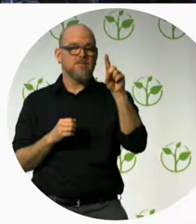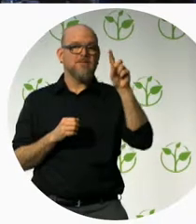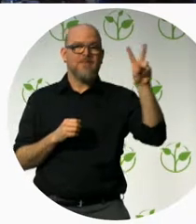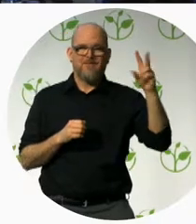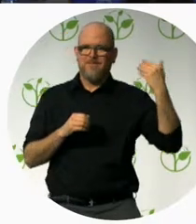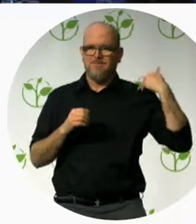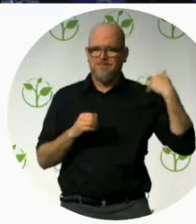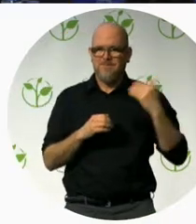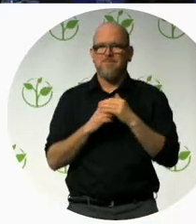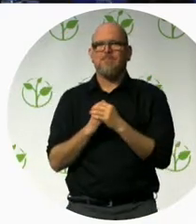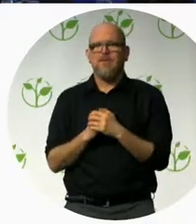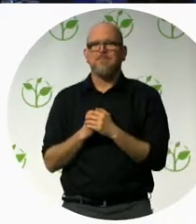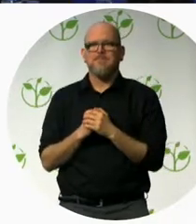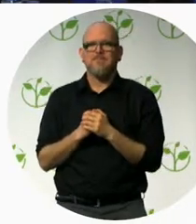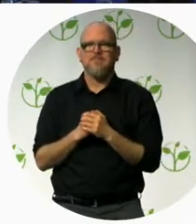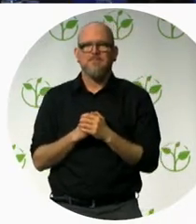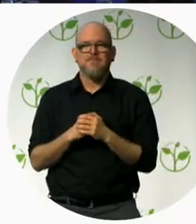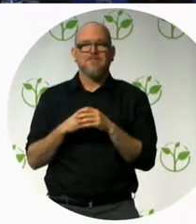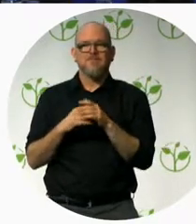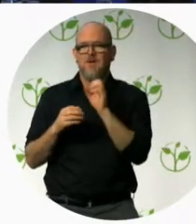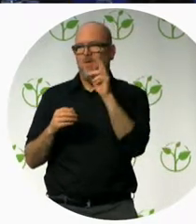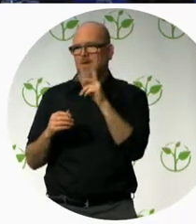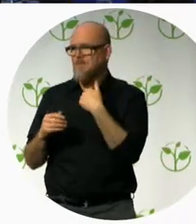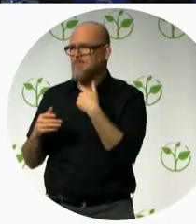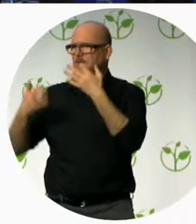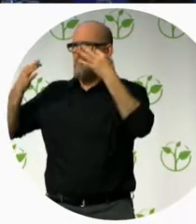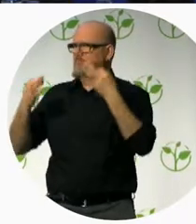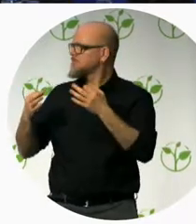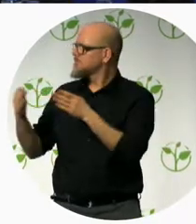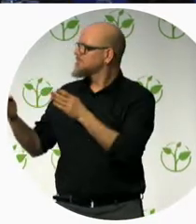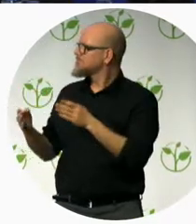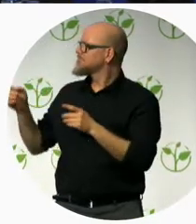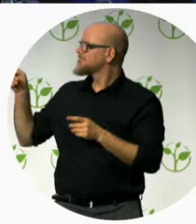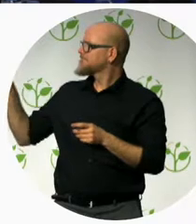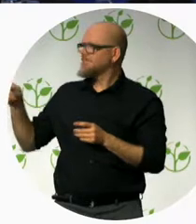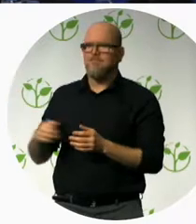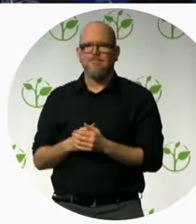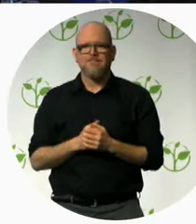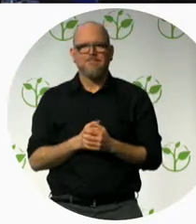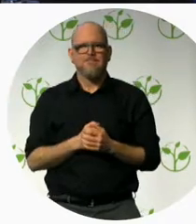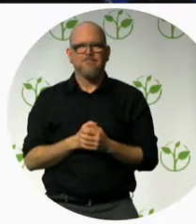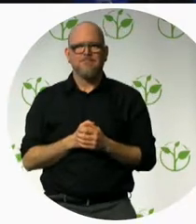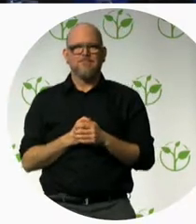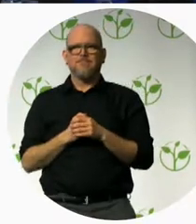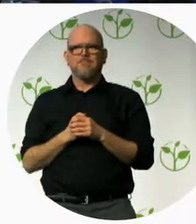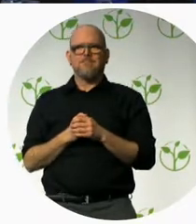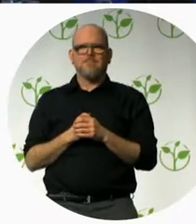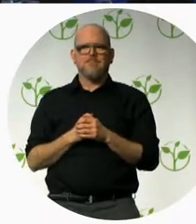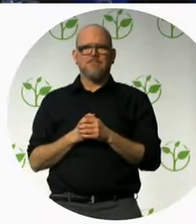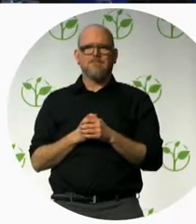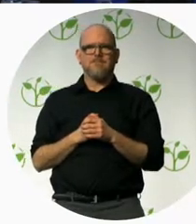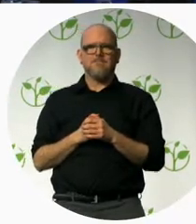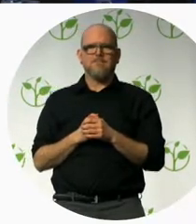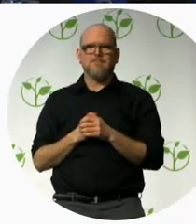Dzień dobry. Przede wszystkim bardzo dziękuję za zaproszenie. Jestem zaszczyczony, że po raz kolejny mogę